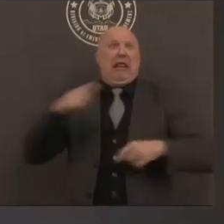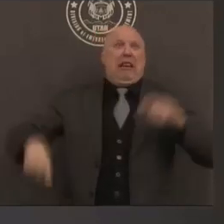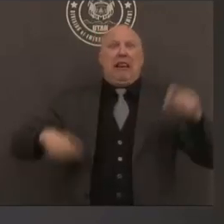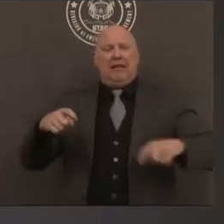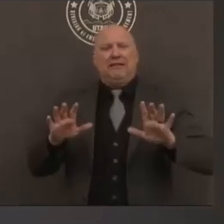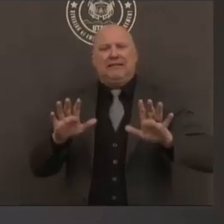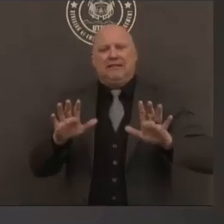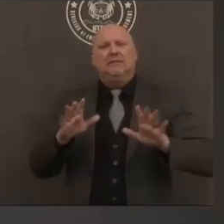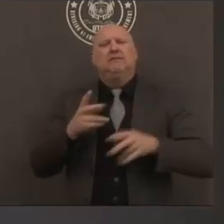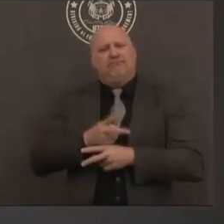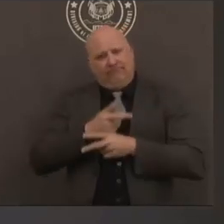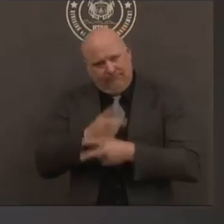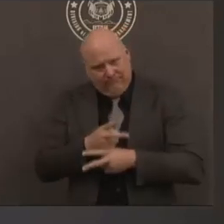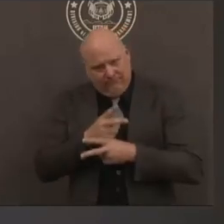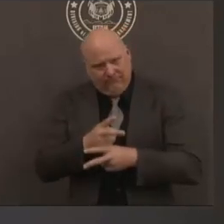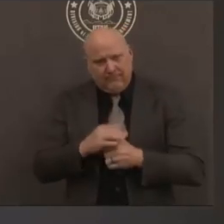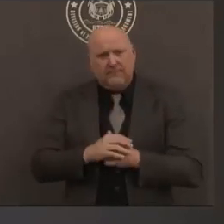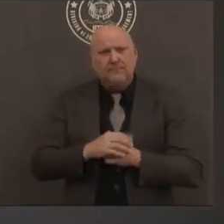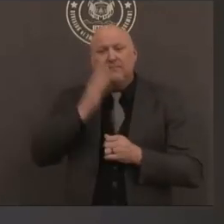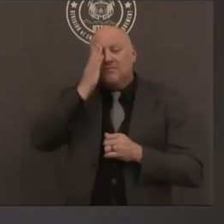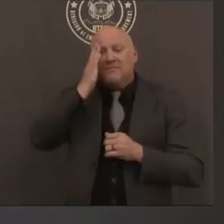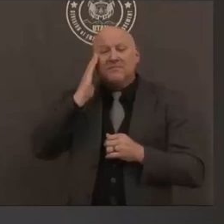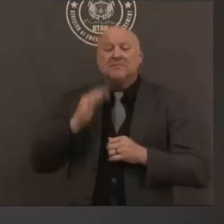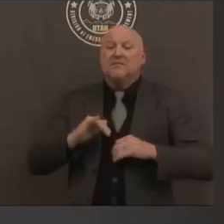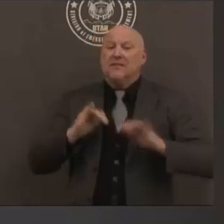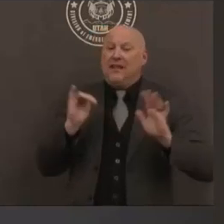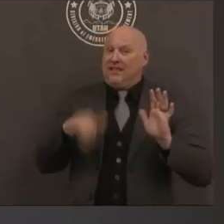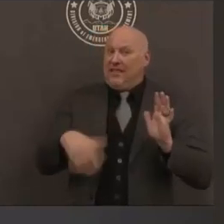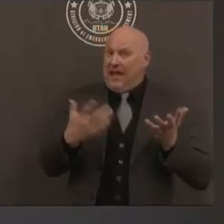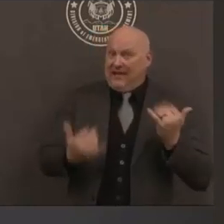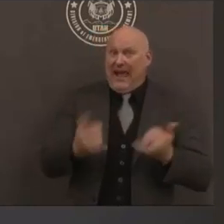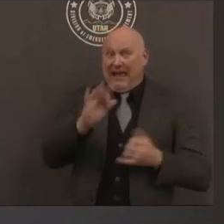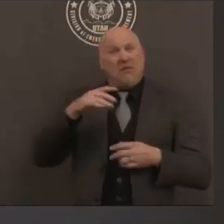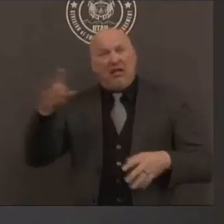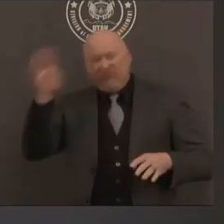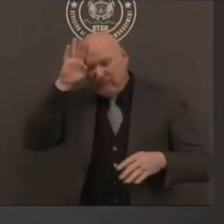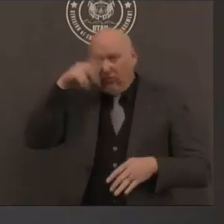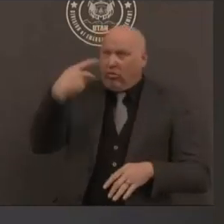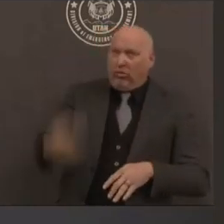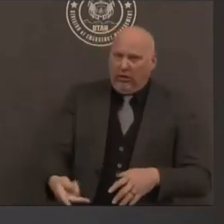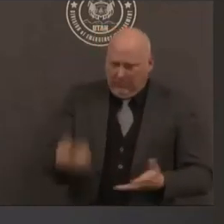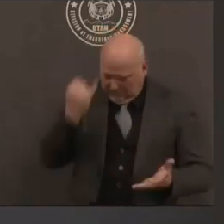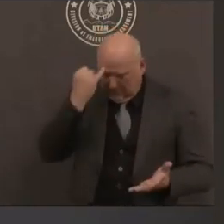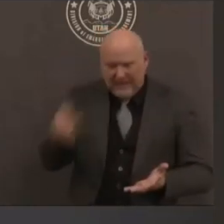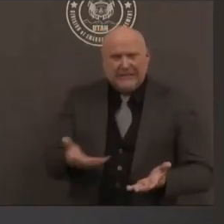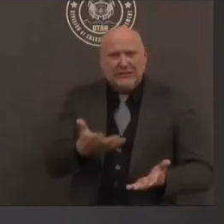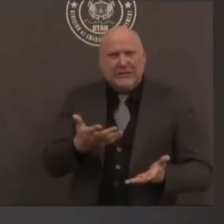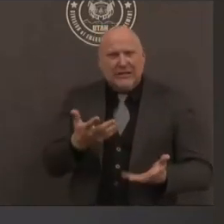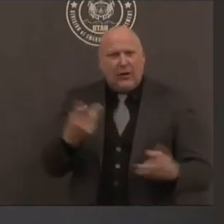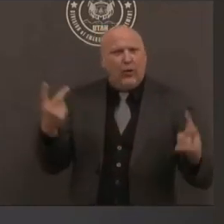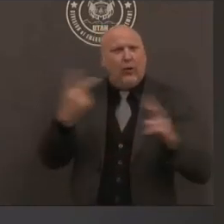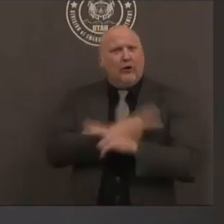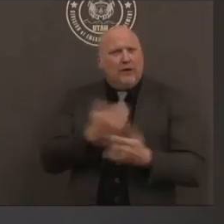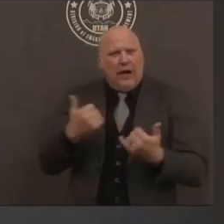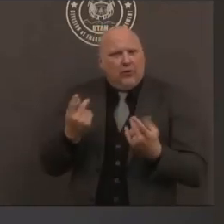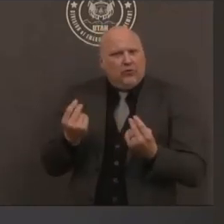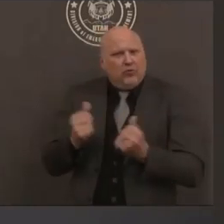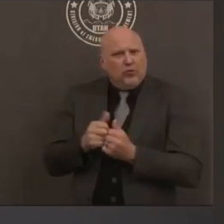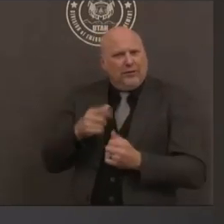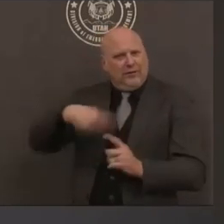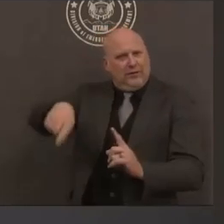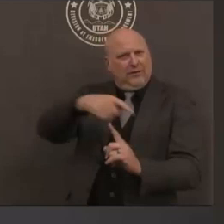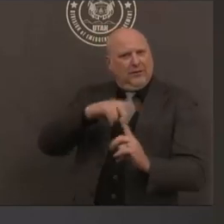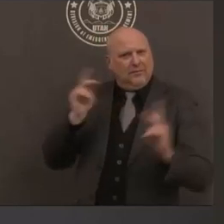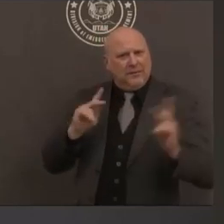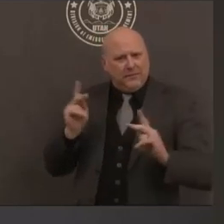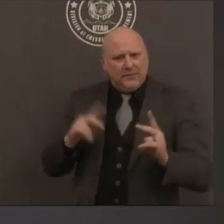makes your own disaster recovery really really challenging and so that's why we use the shakeout every year as a reminder to drop